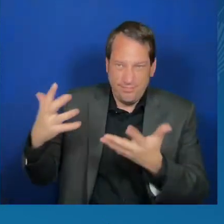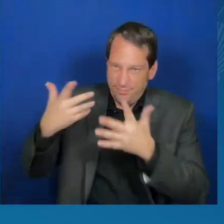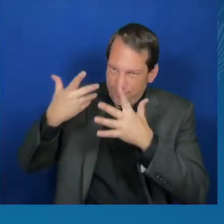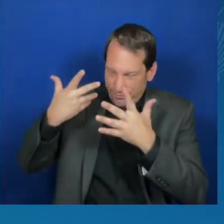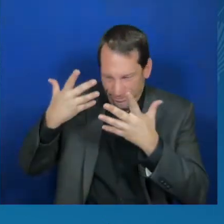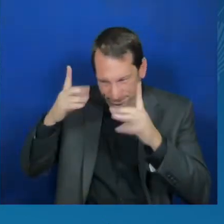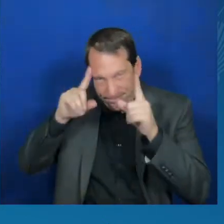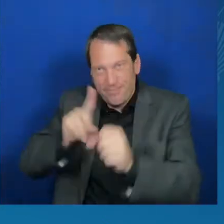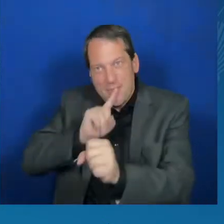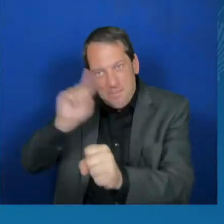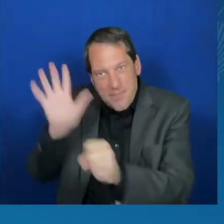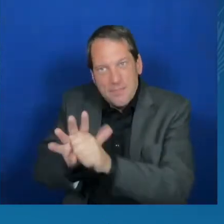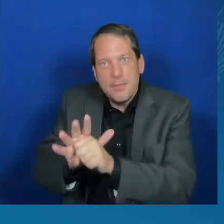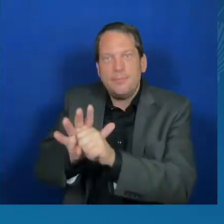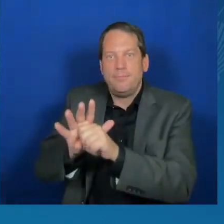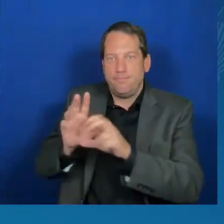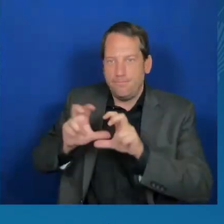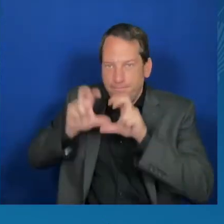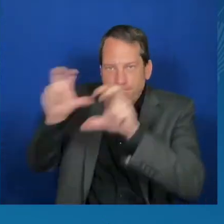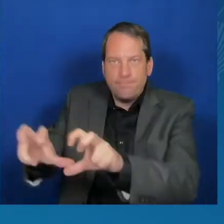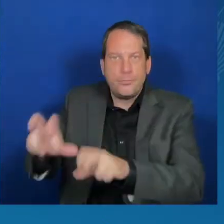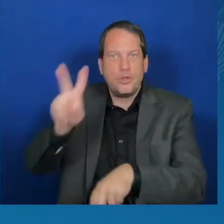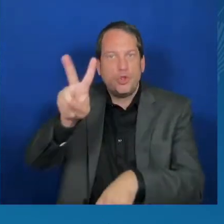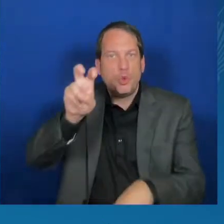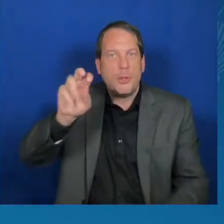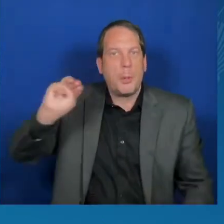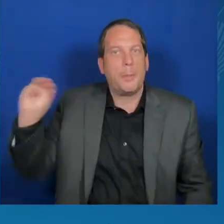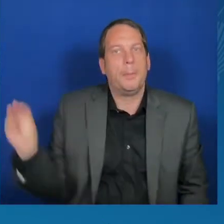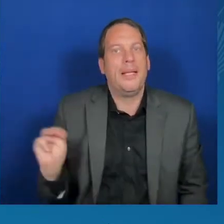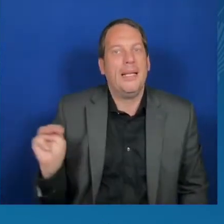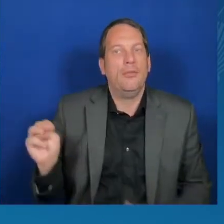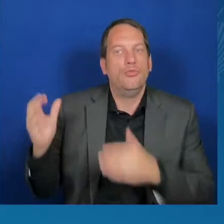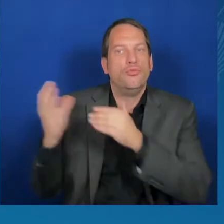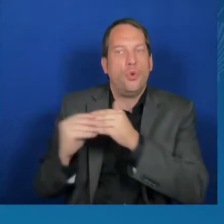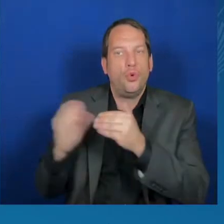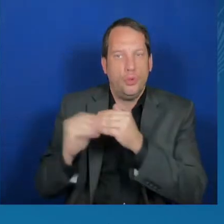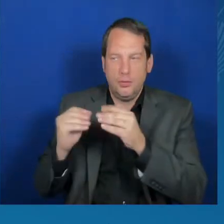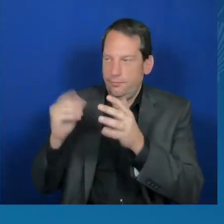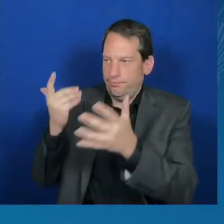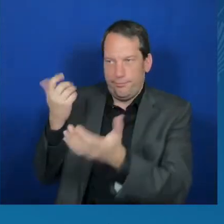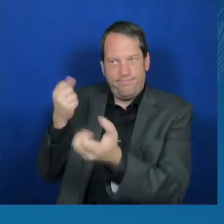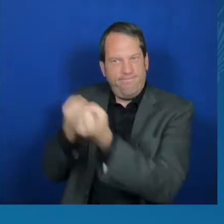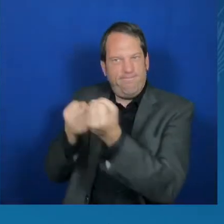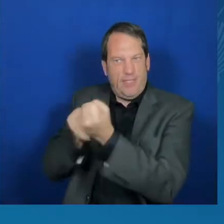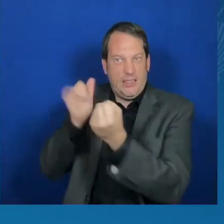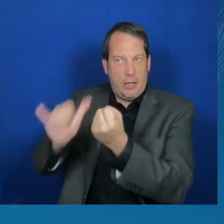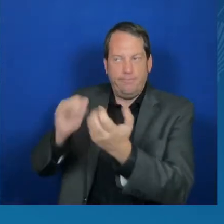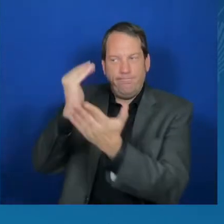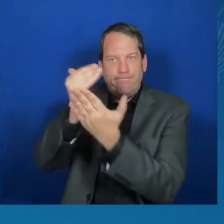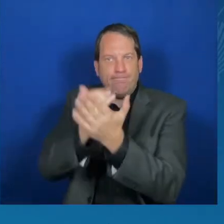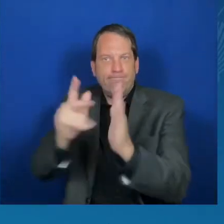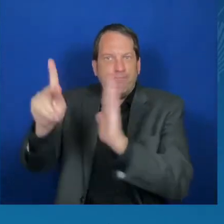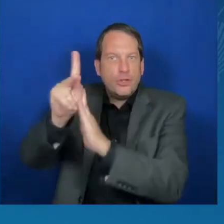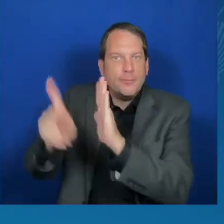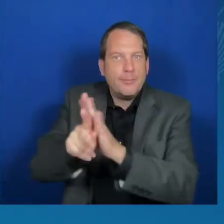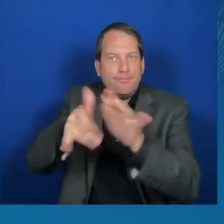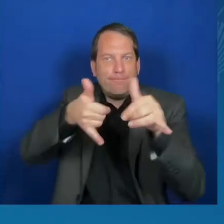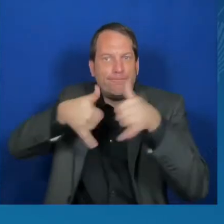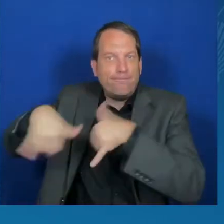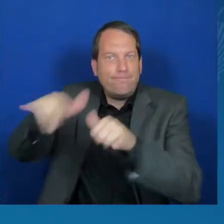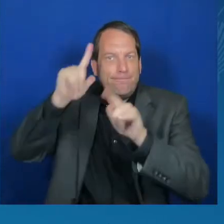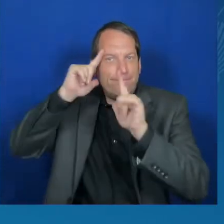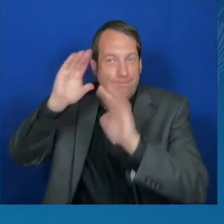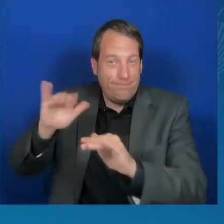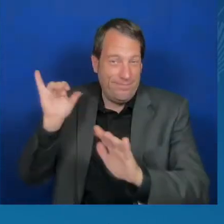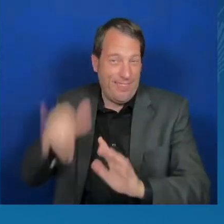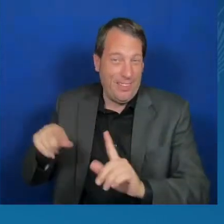call on more civil society organizations to join us in this effort. in addition to our